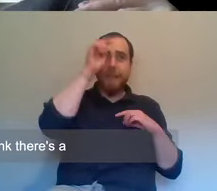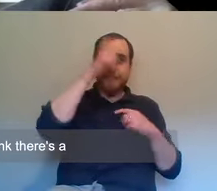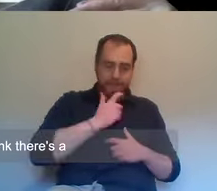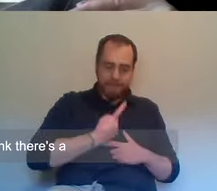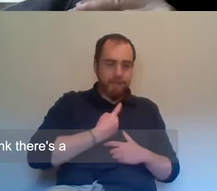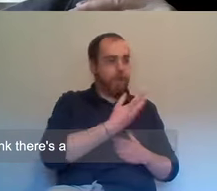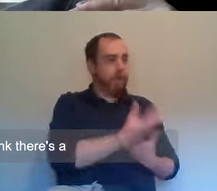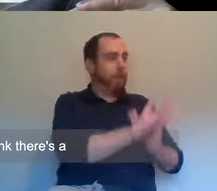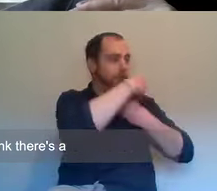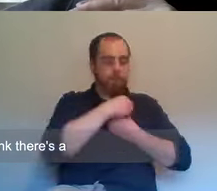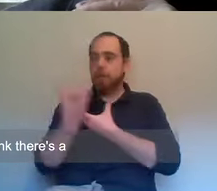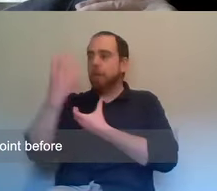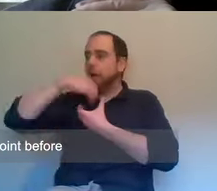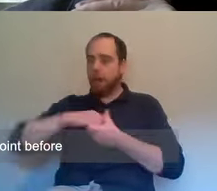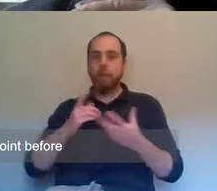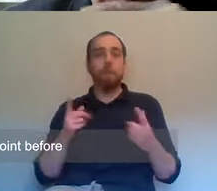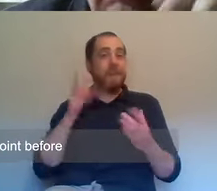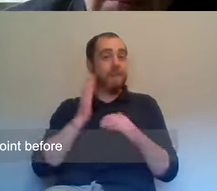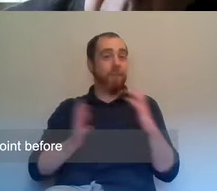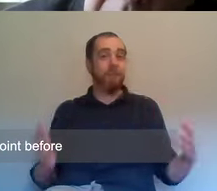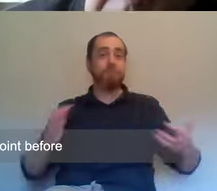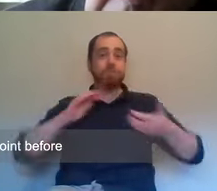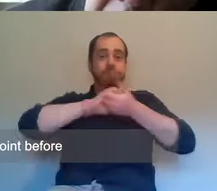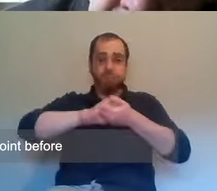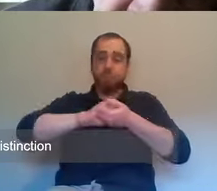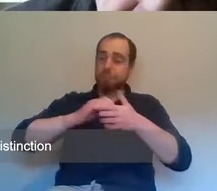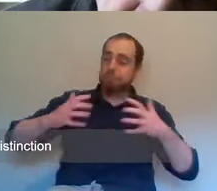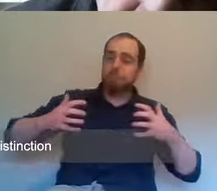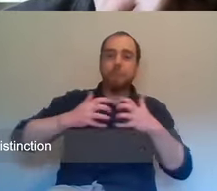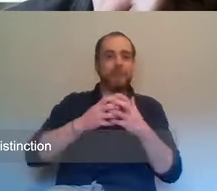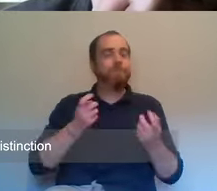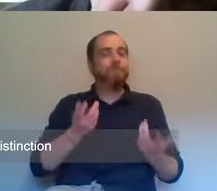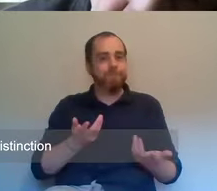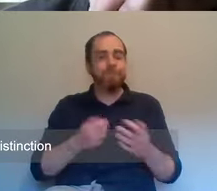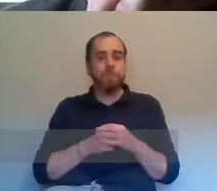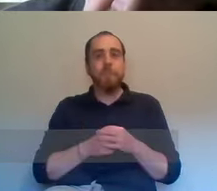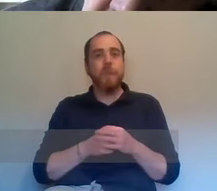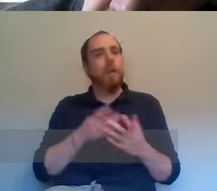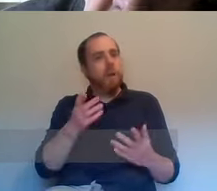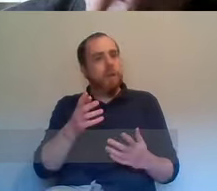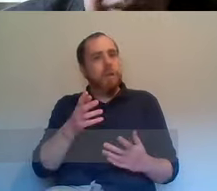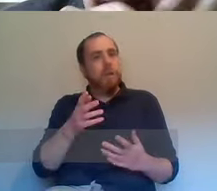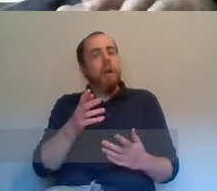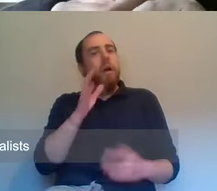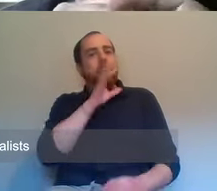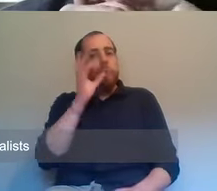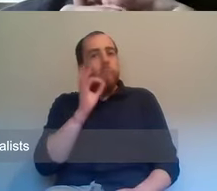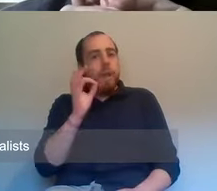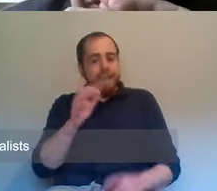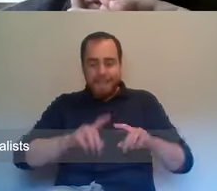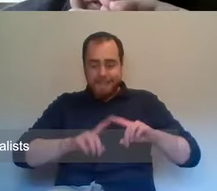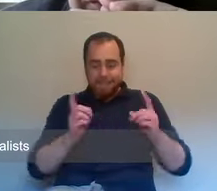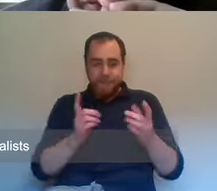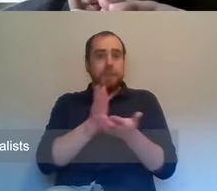Yeah. Do you think there's a distinction just, just a final point before we move on? Is there a distinction between high unionists and, uh,